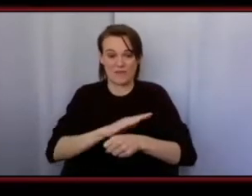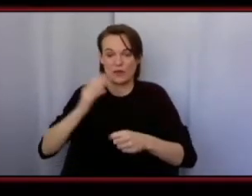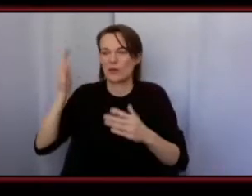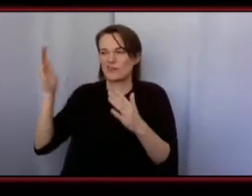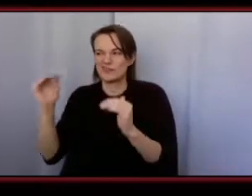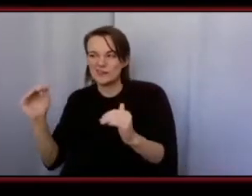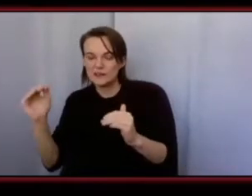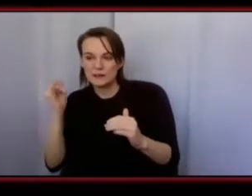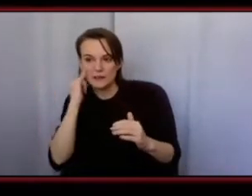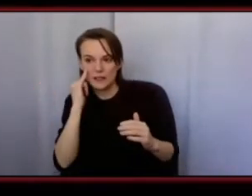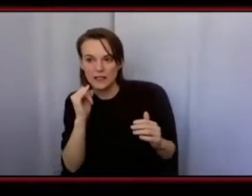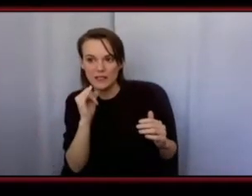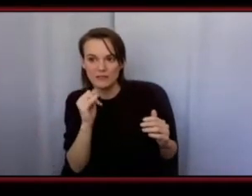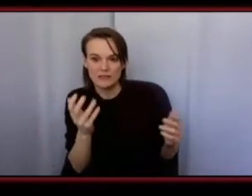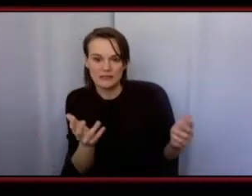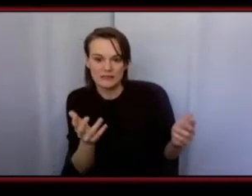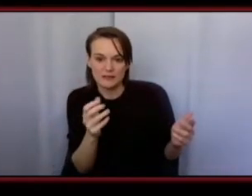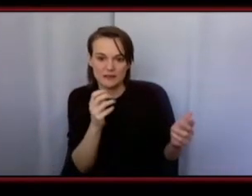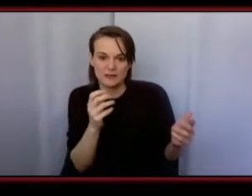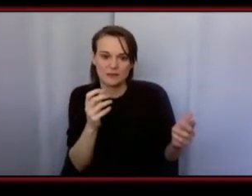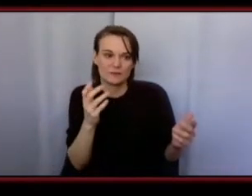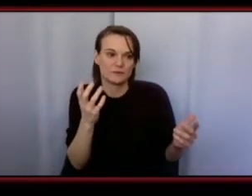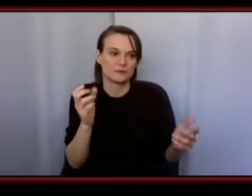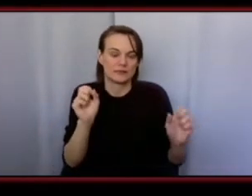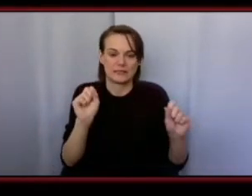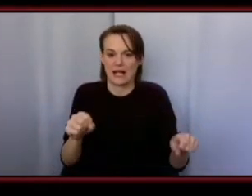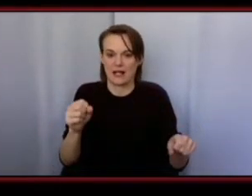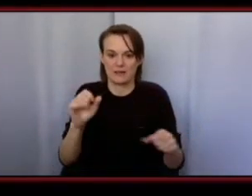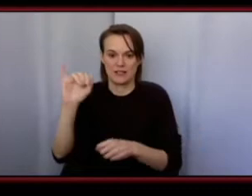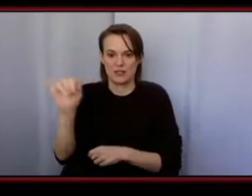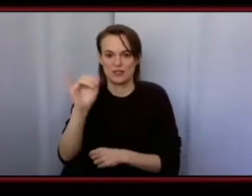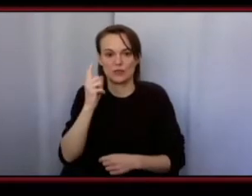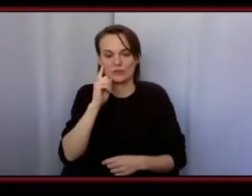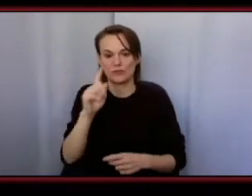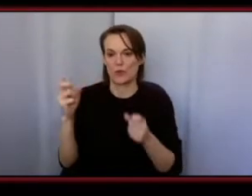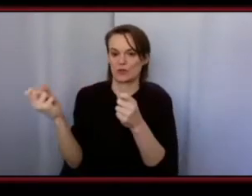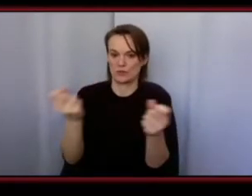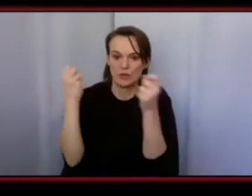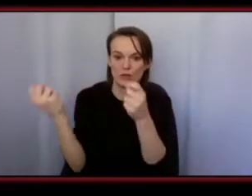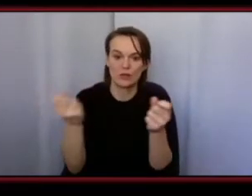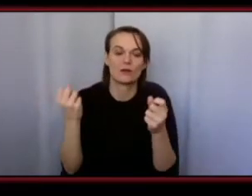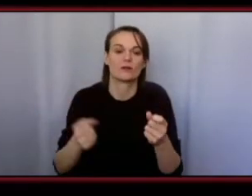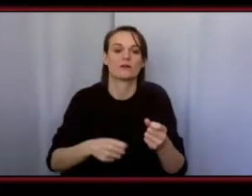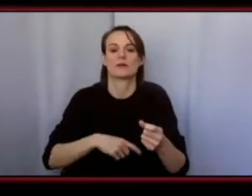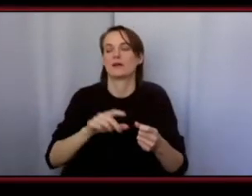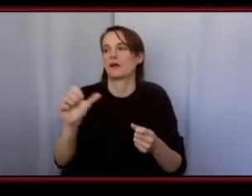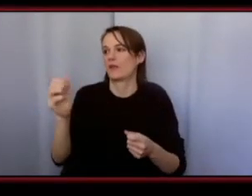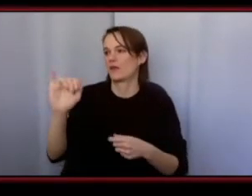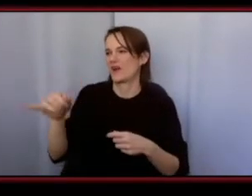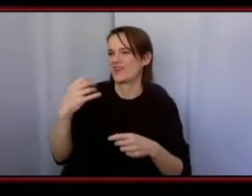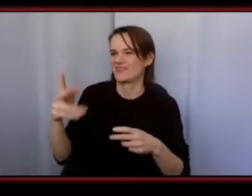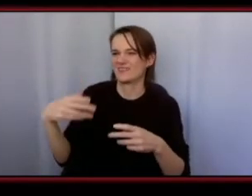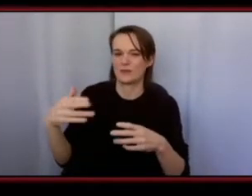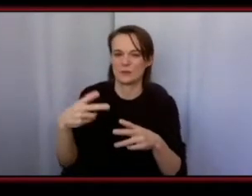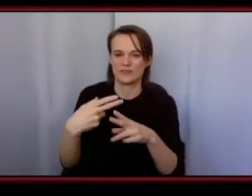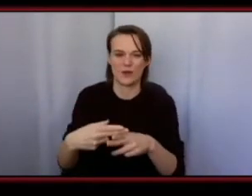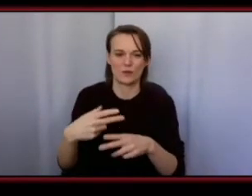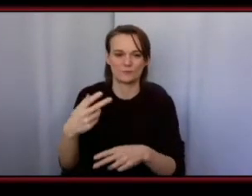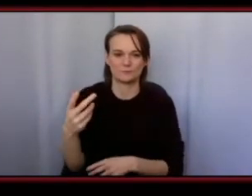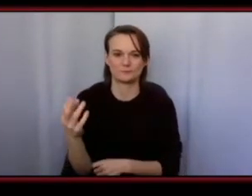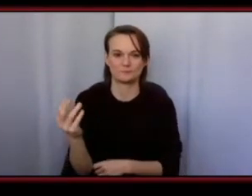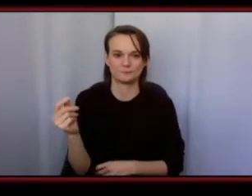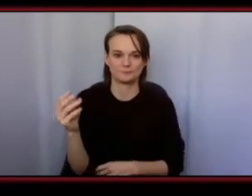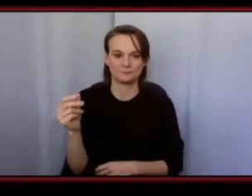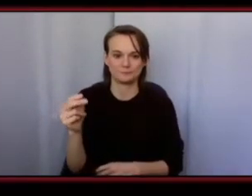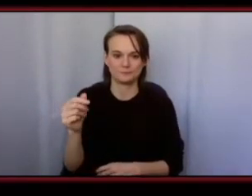not in like you can get insurance for mobile you can get insurance for um what do you call it uh uh shoot